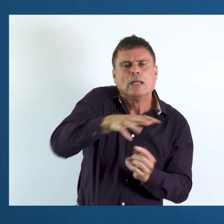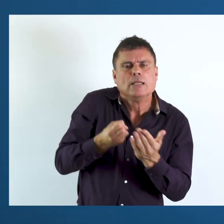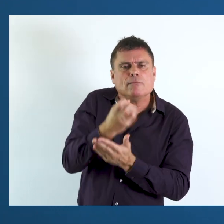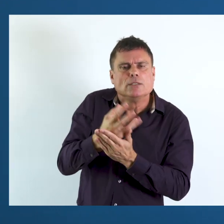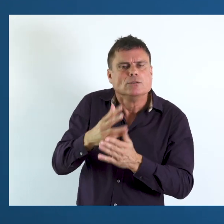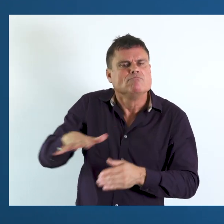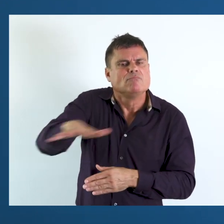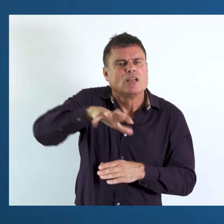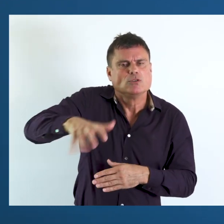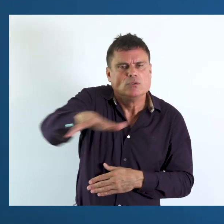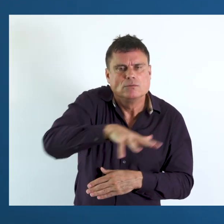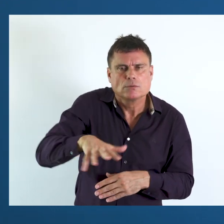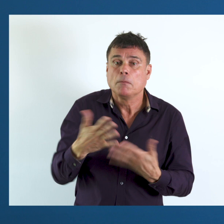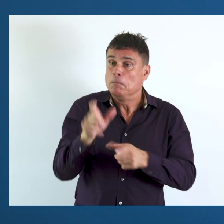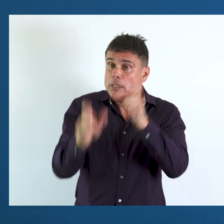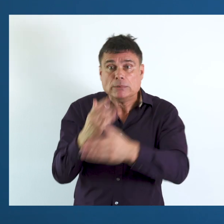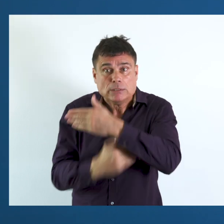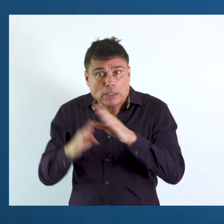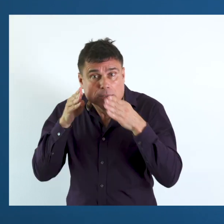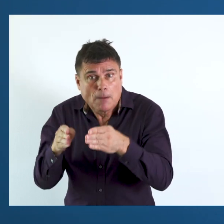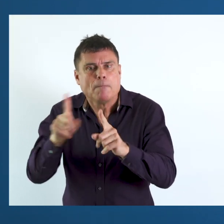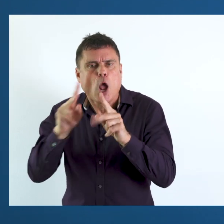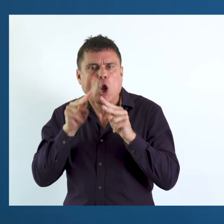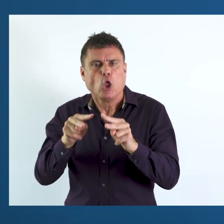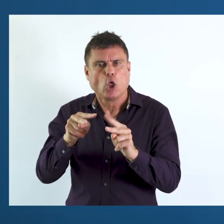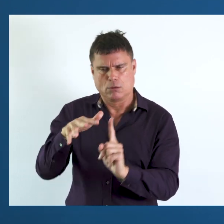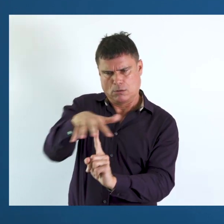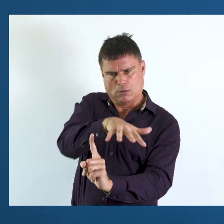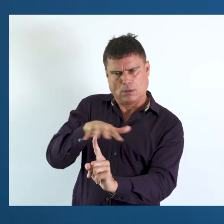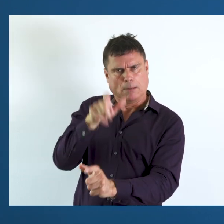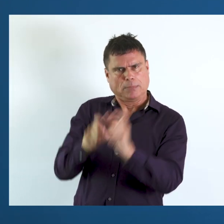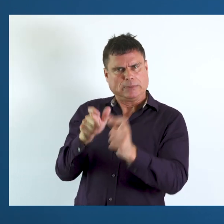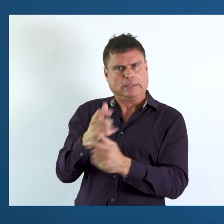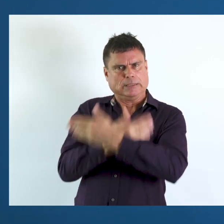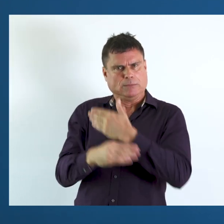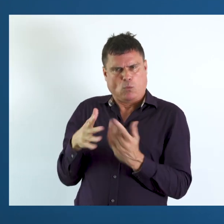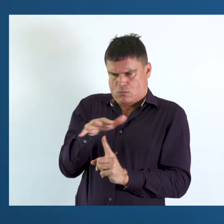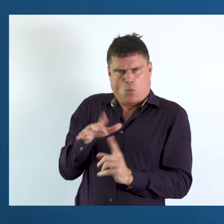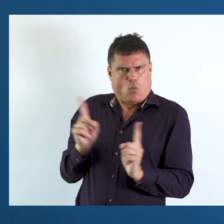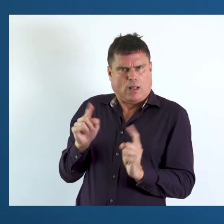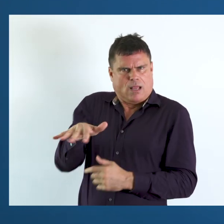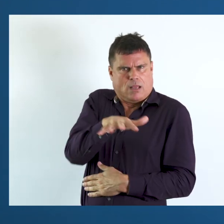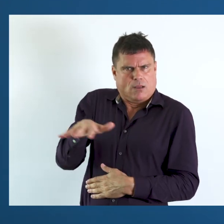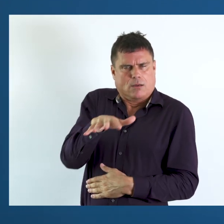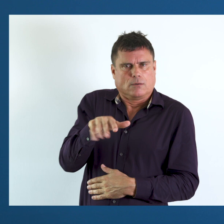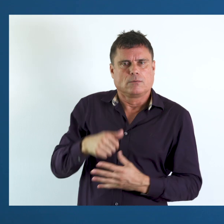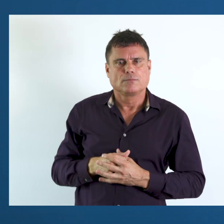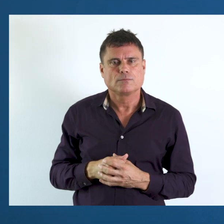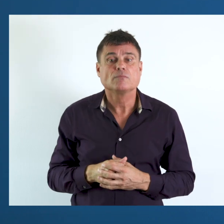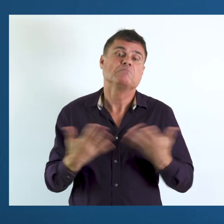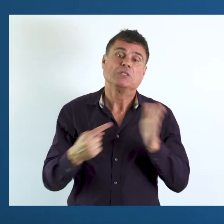We want to be able to look at background demographic information, not only counting the people with disabilities, but looking at the